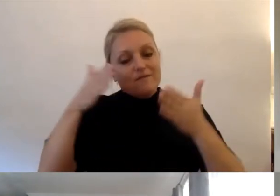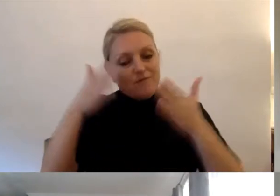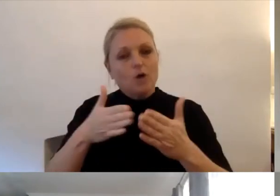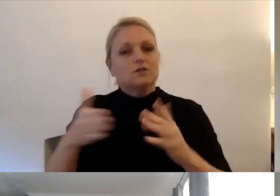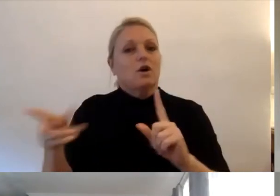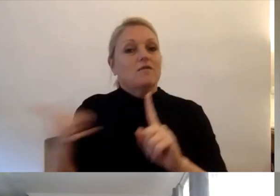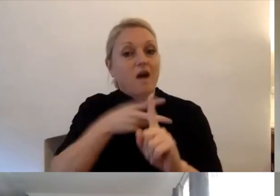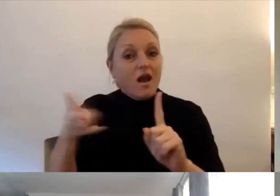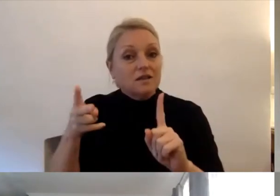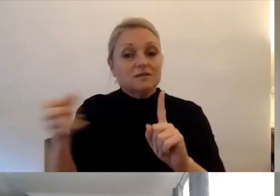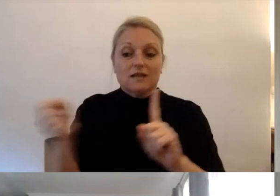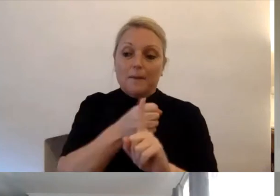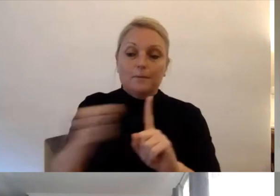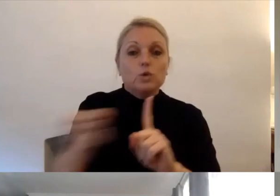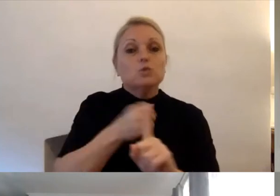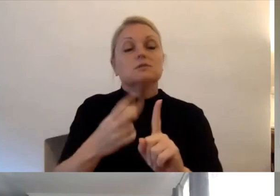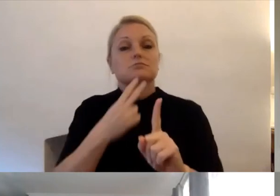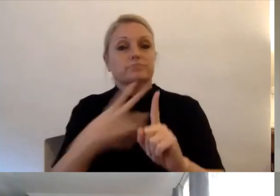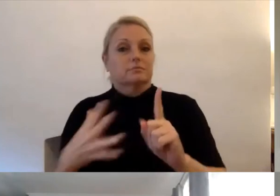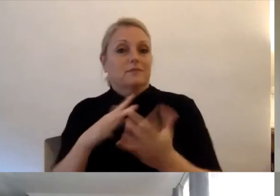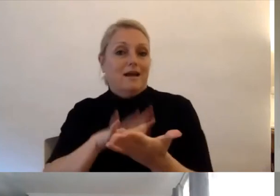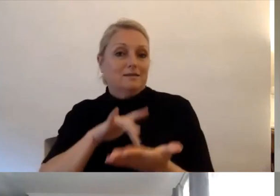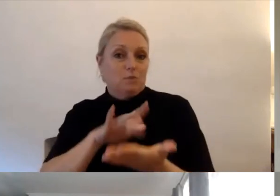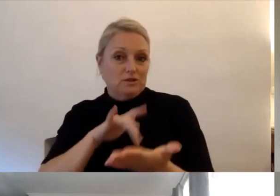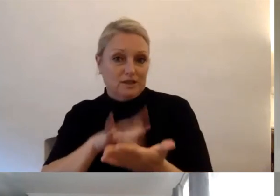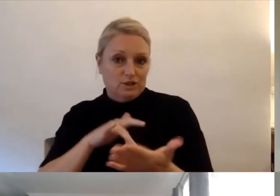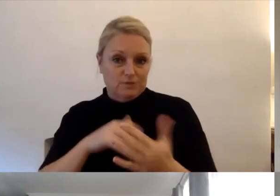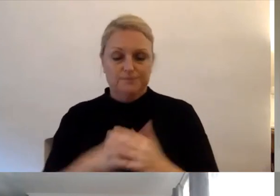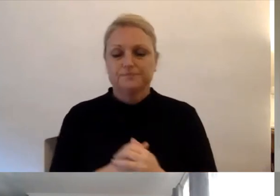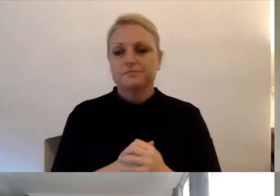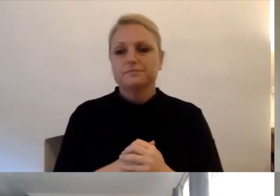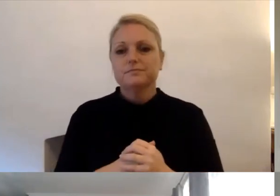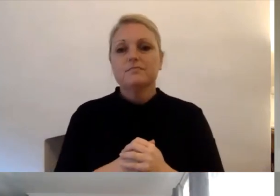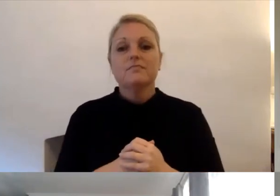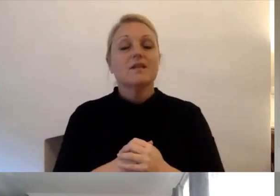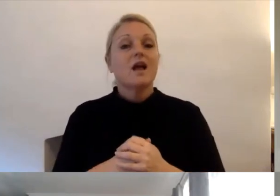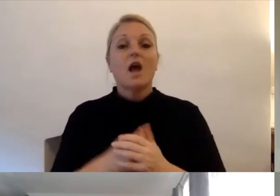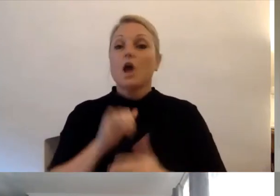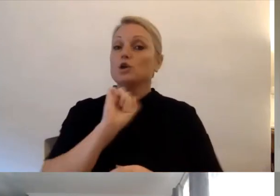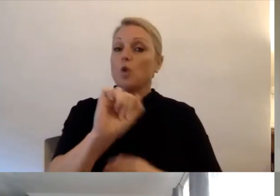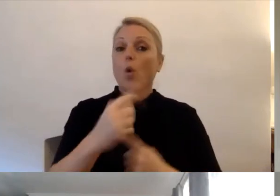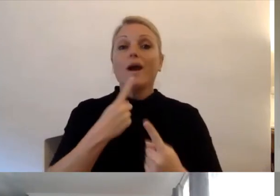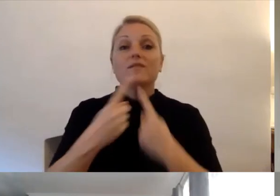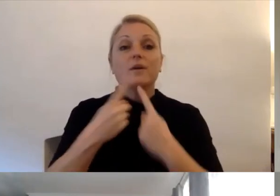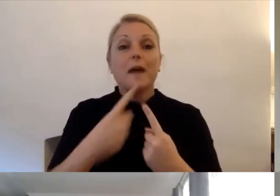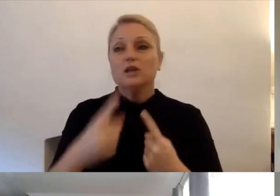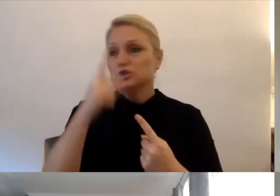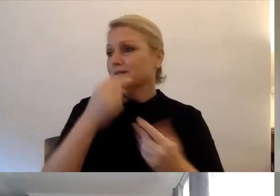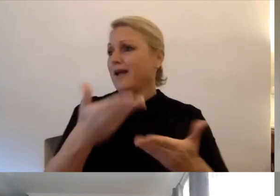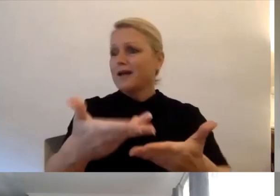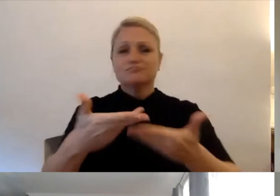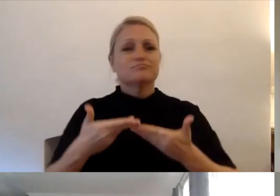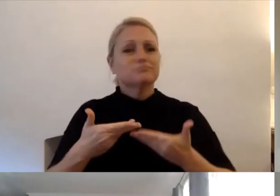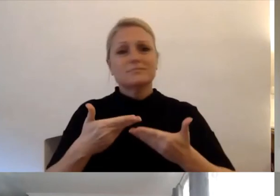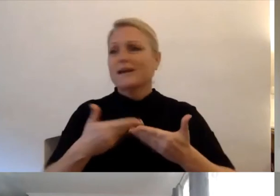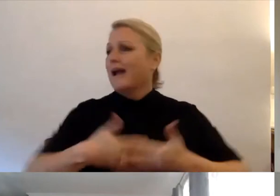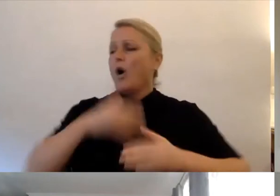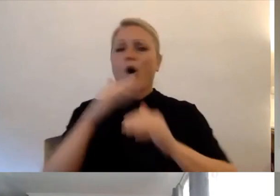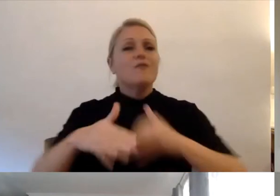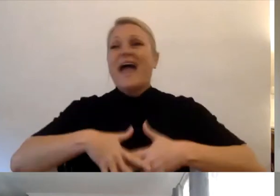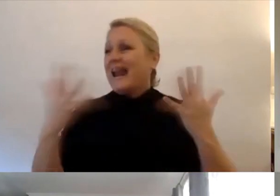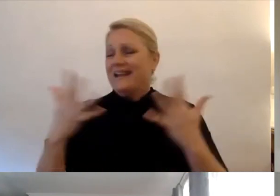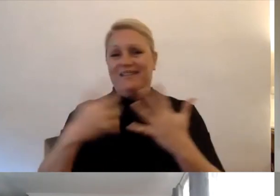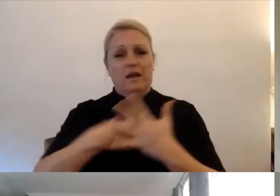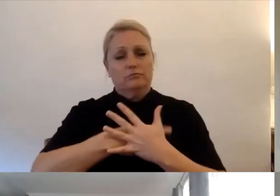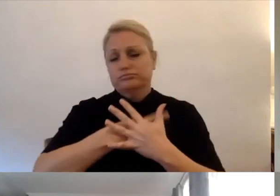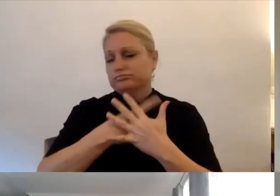disability. Now you can submit information and experiences about a whole range of things that are laid out in what's called the Terms